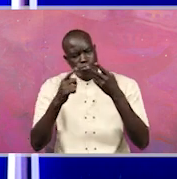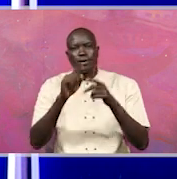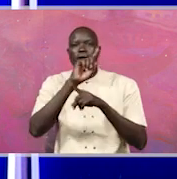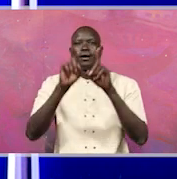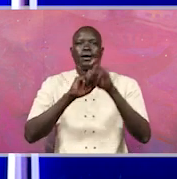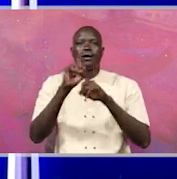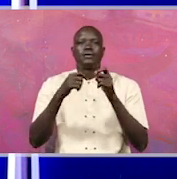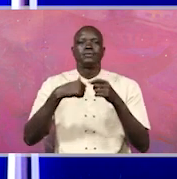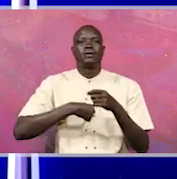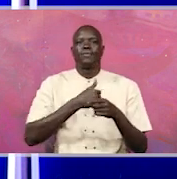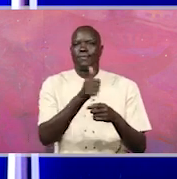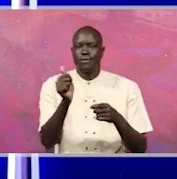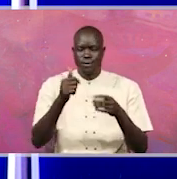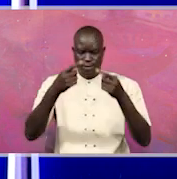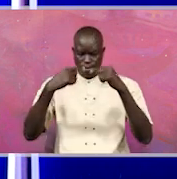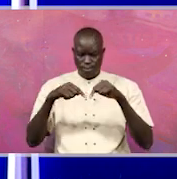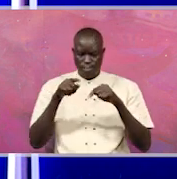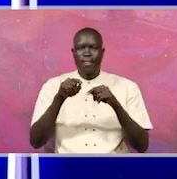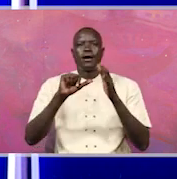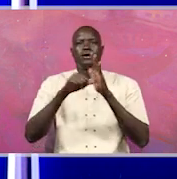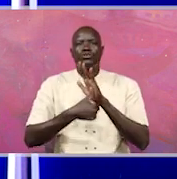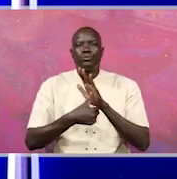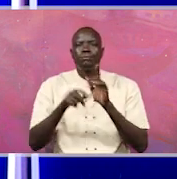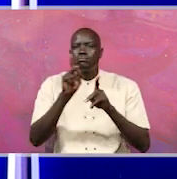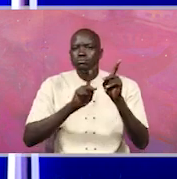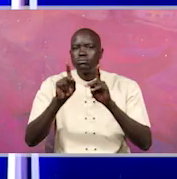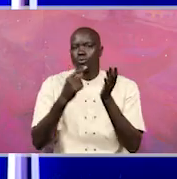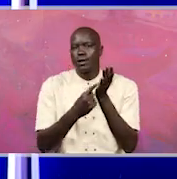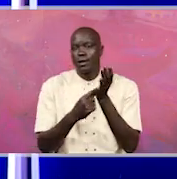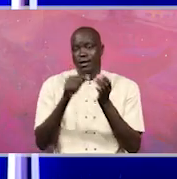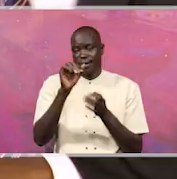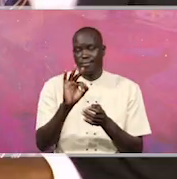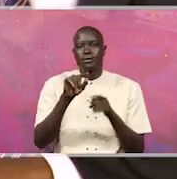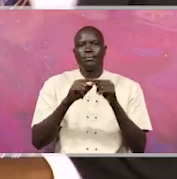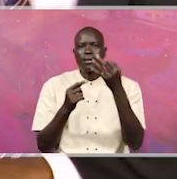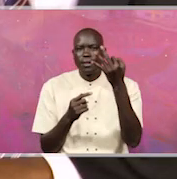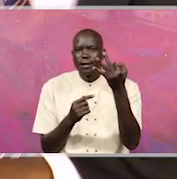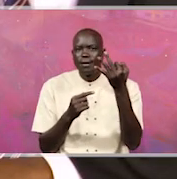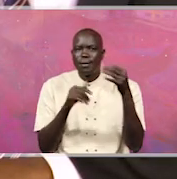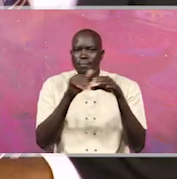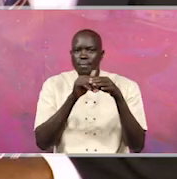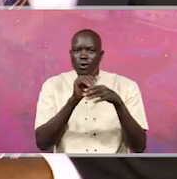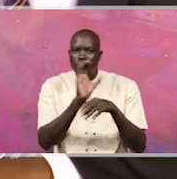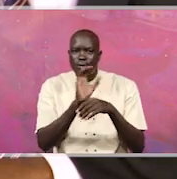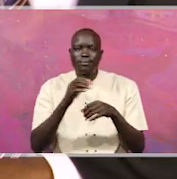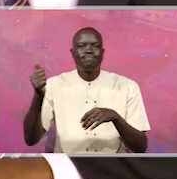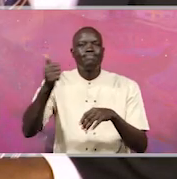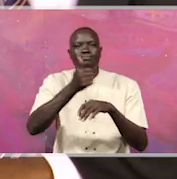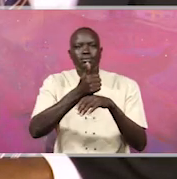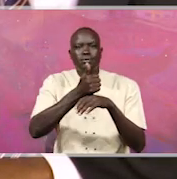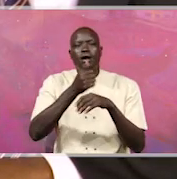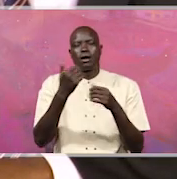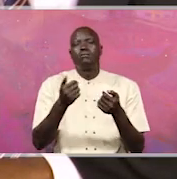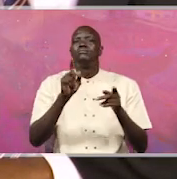going back to what the issue of the citizens, if this three-man committee was put in place, are citizens going to